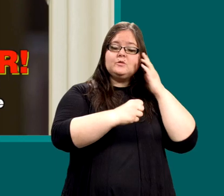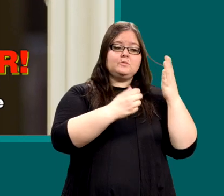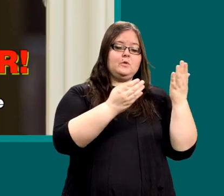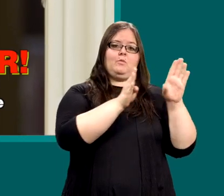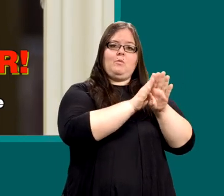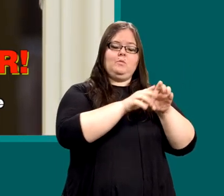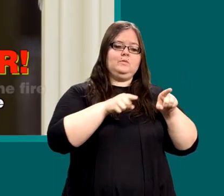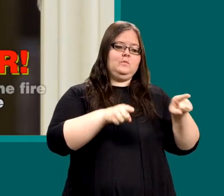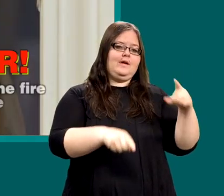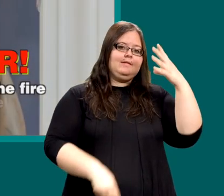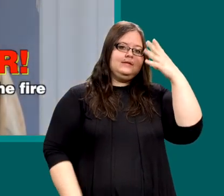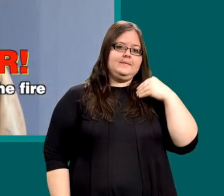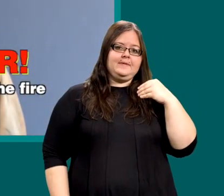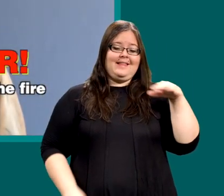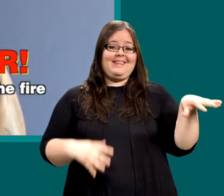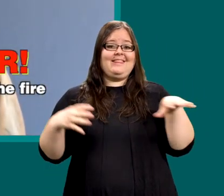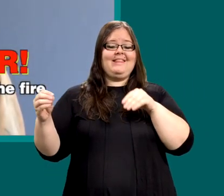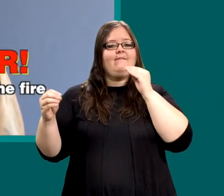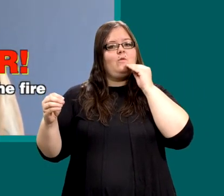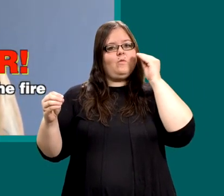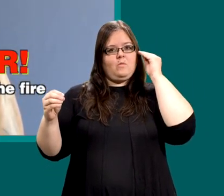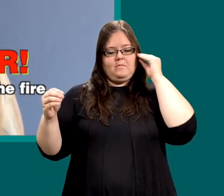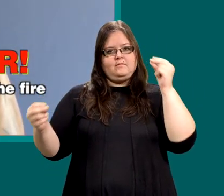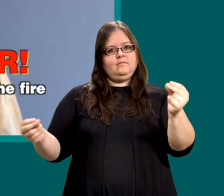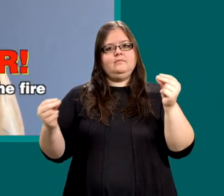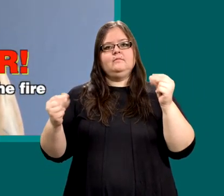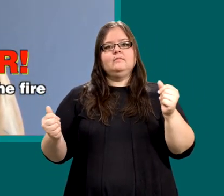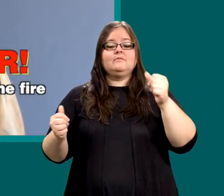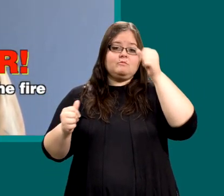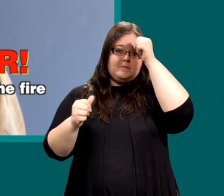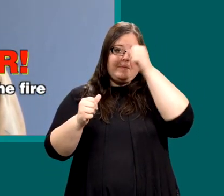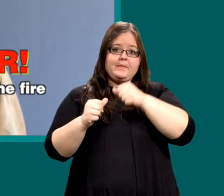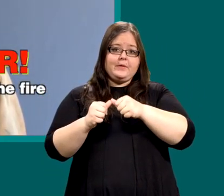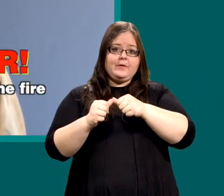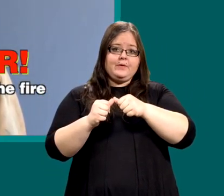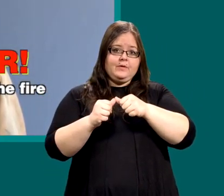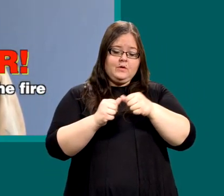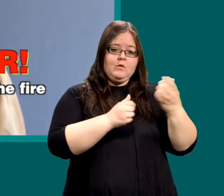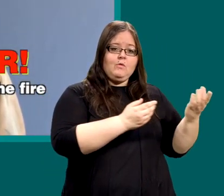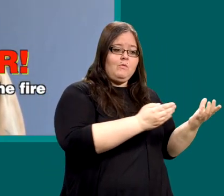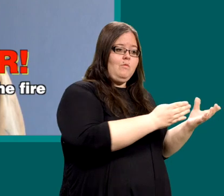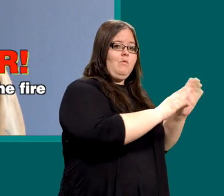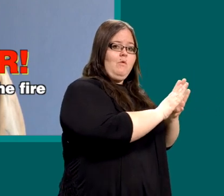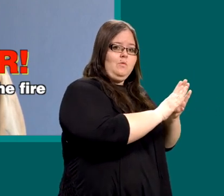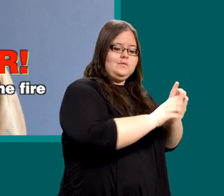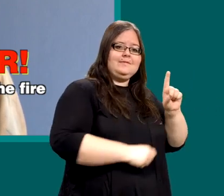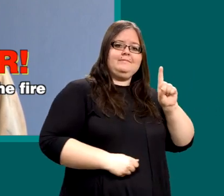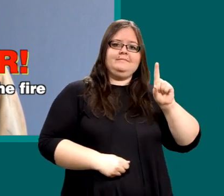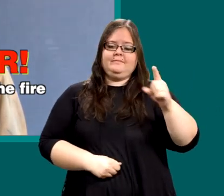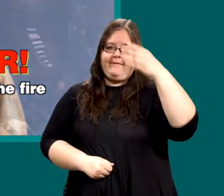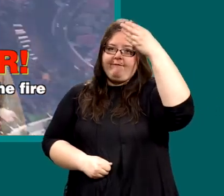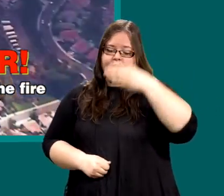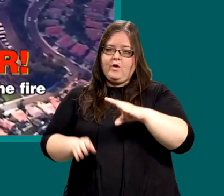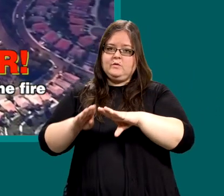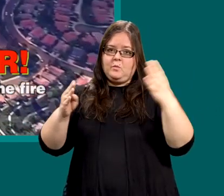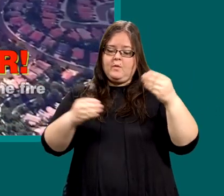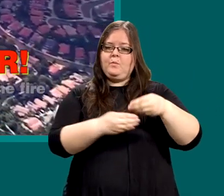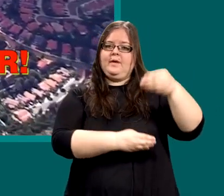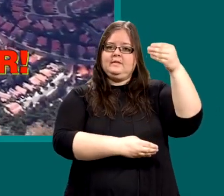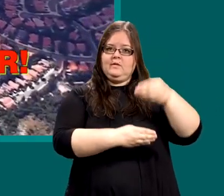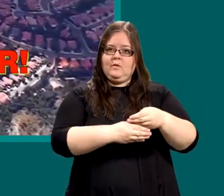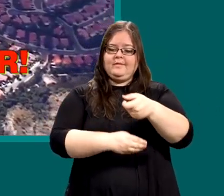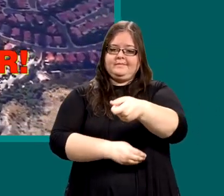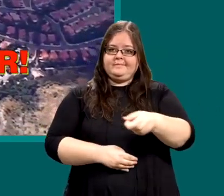doors while you're sleeping. Exit the home as quickly as possible. Remember, close the door behind you before you open the front door or window.